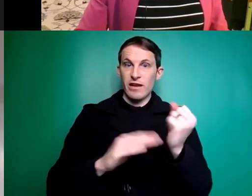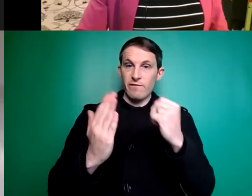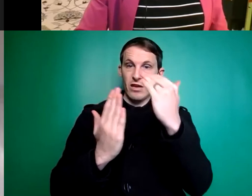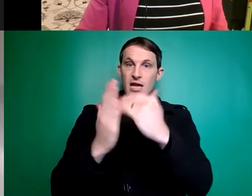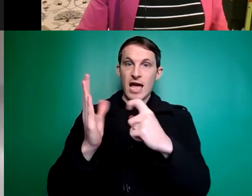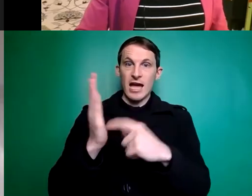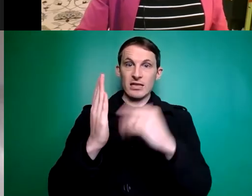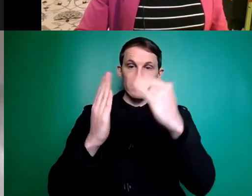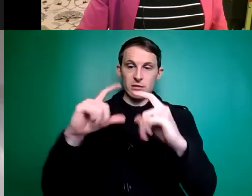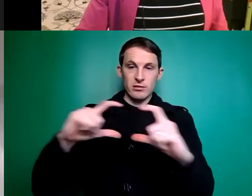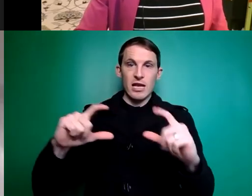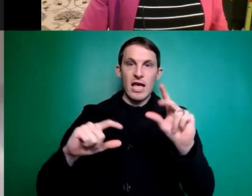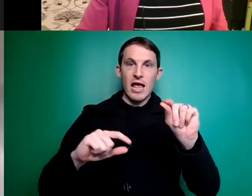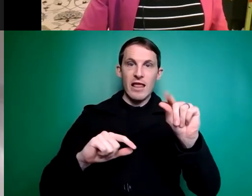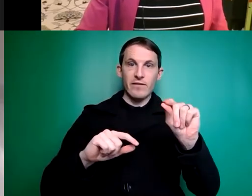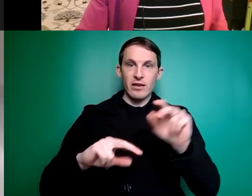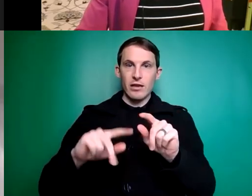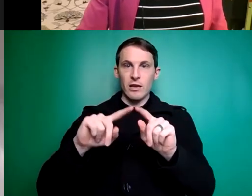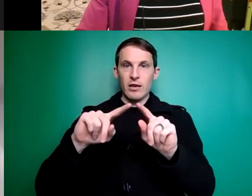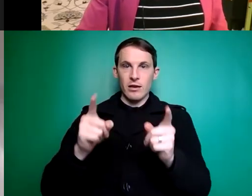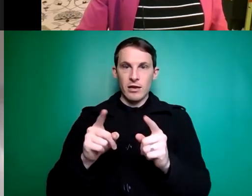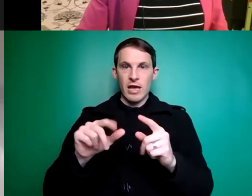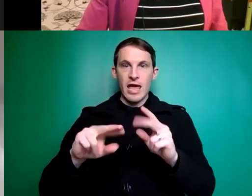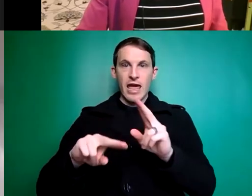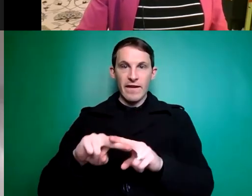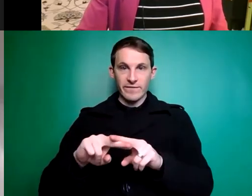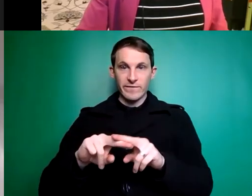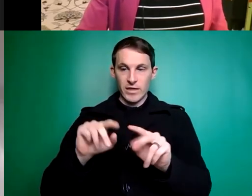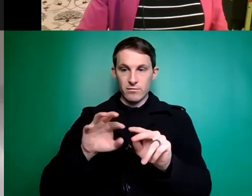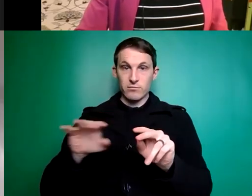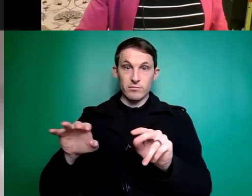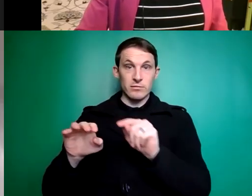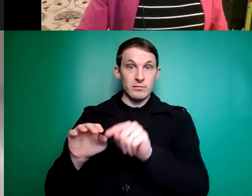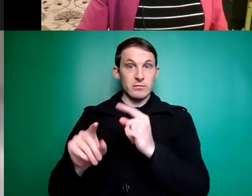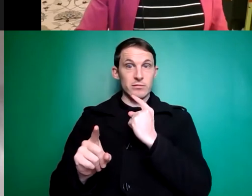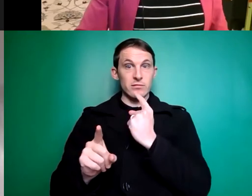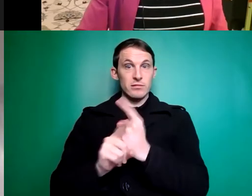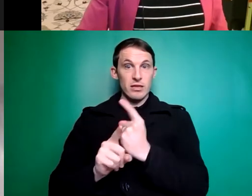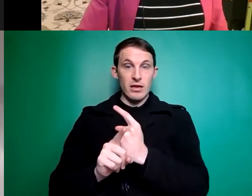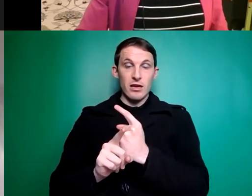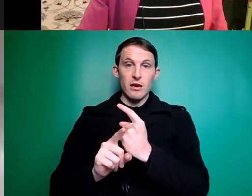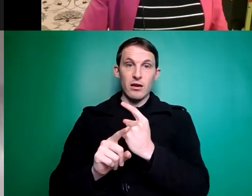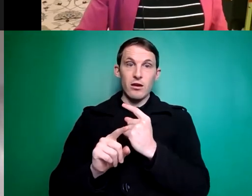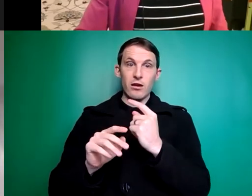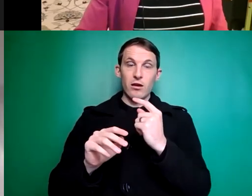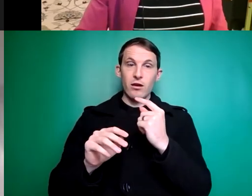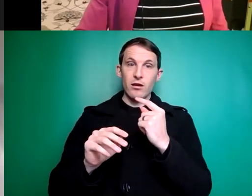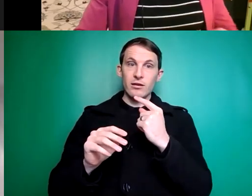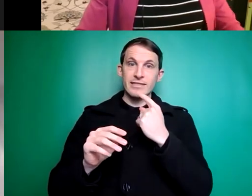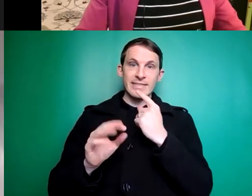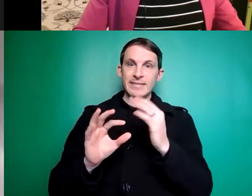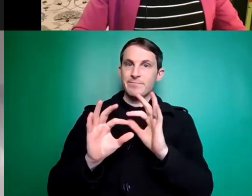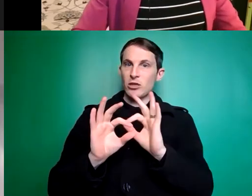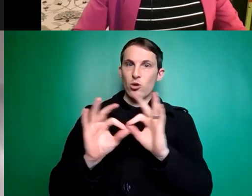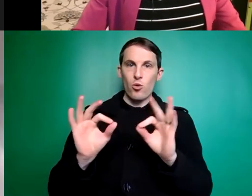that act there's a provision that it basically I think the wording is something about it being unlawful